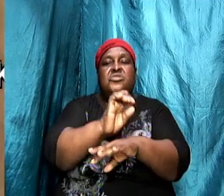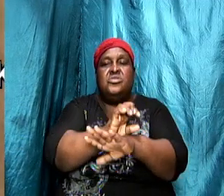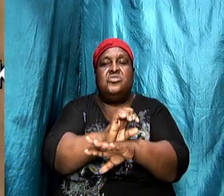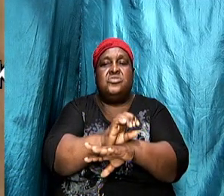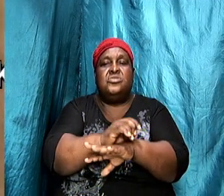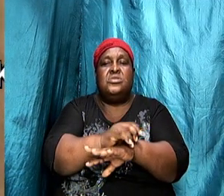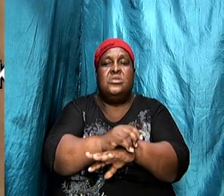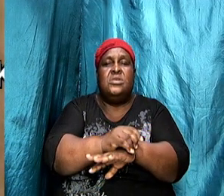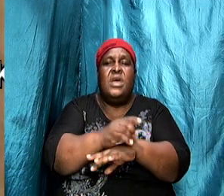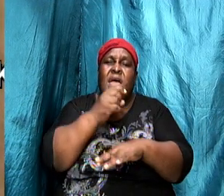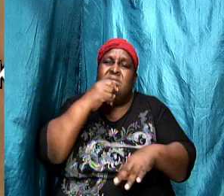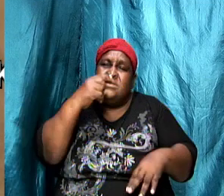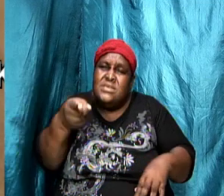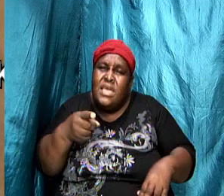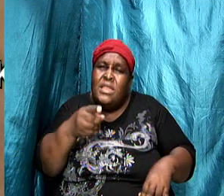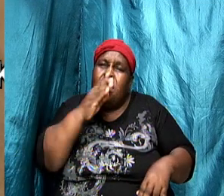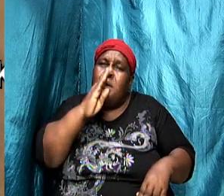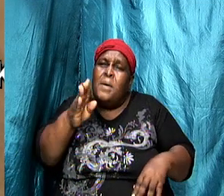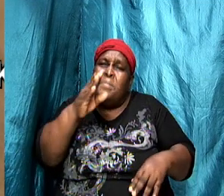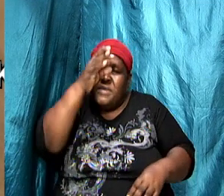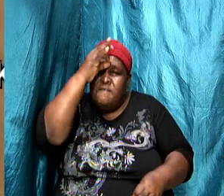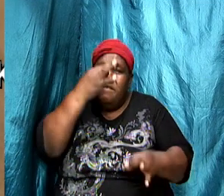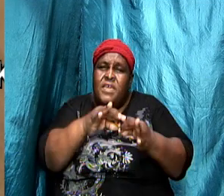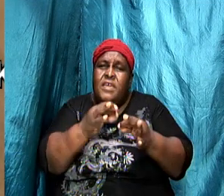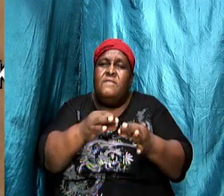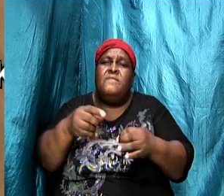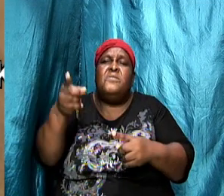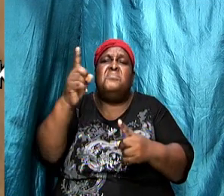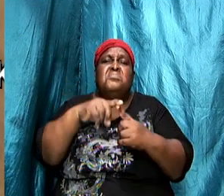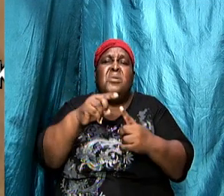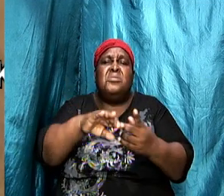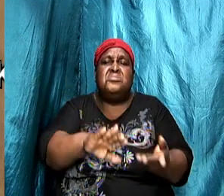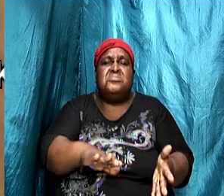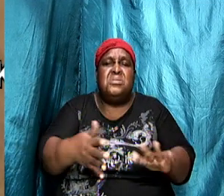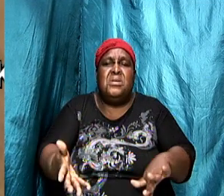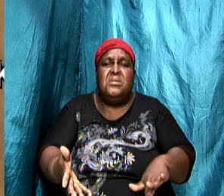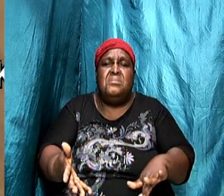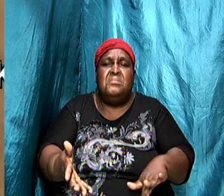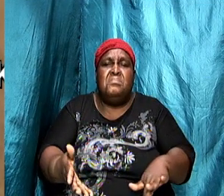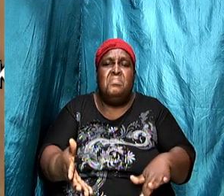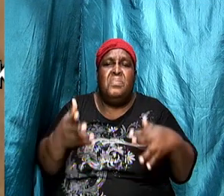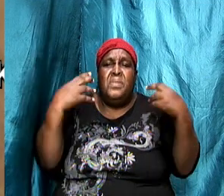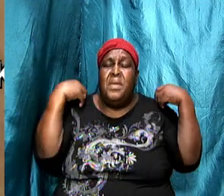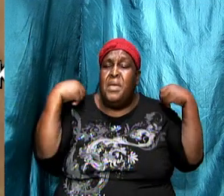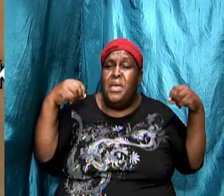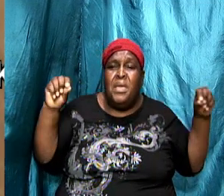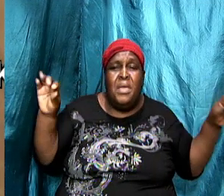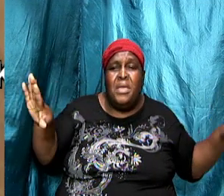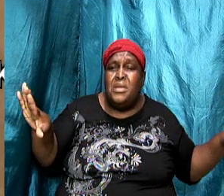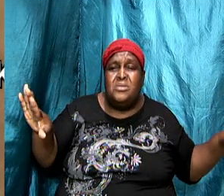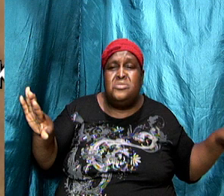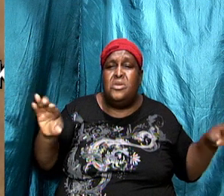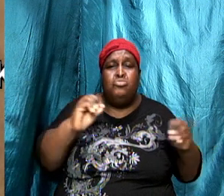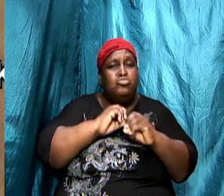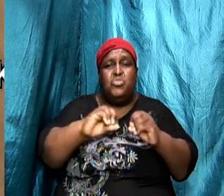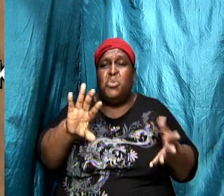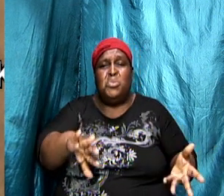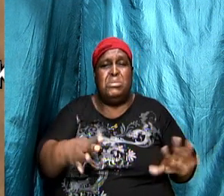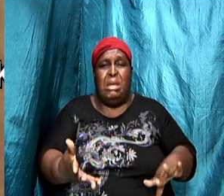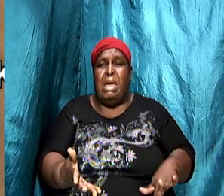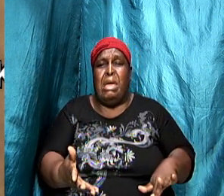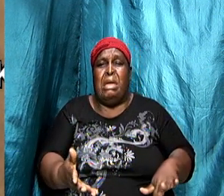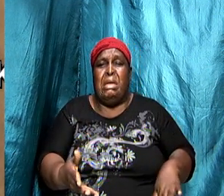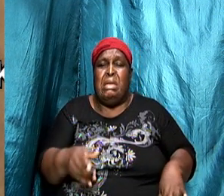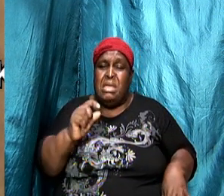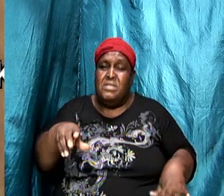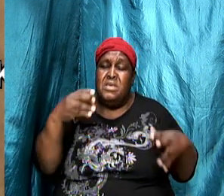faithful unto death angels do not die so this angel that we are reading about that